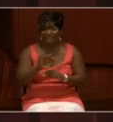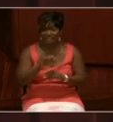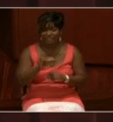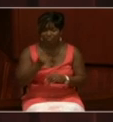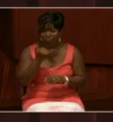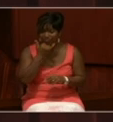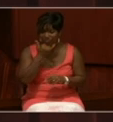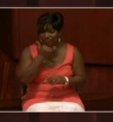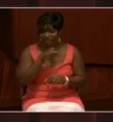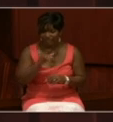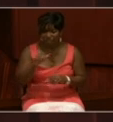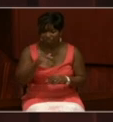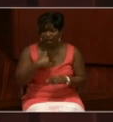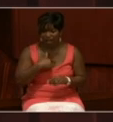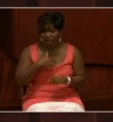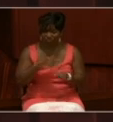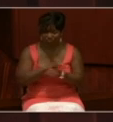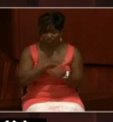take full responsibility.